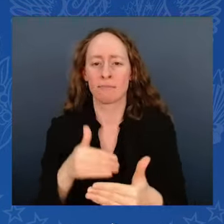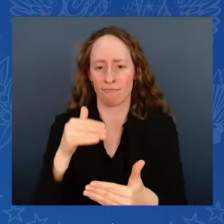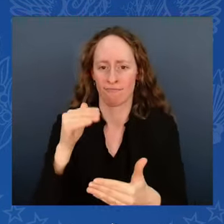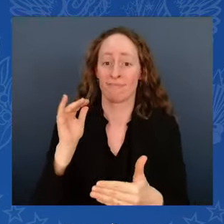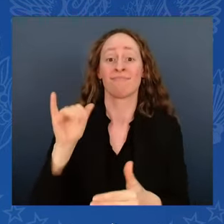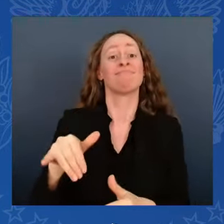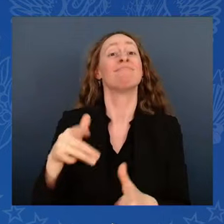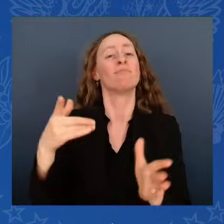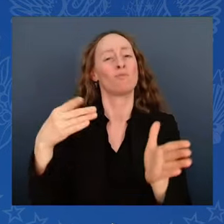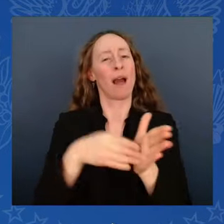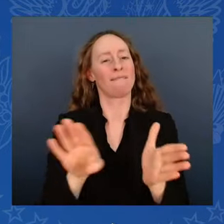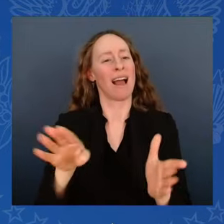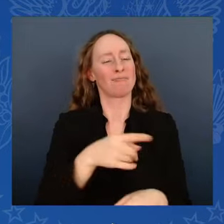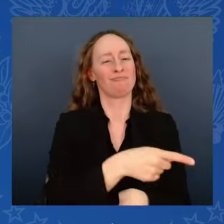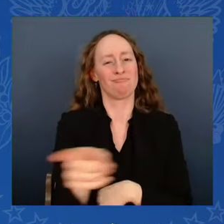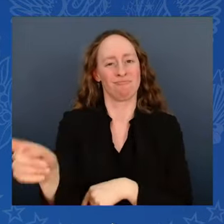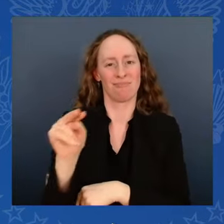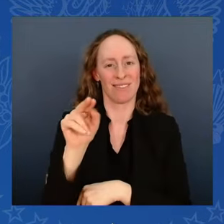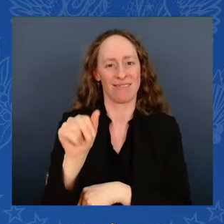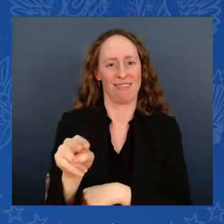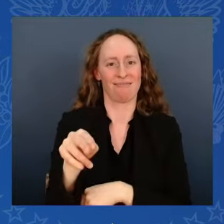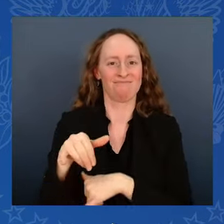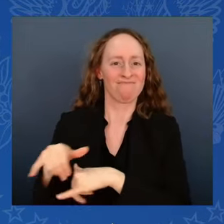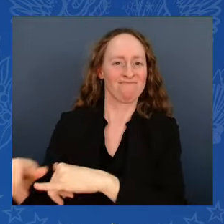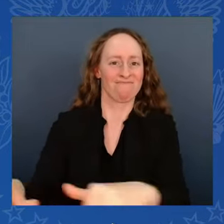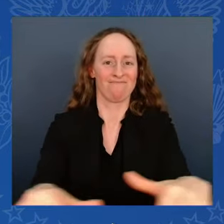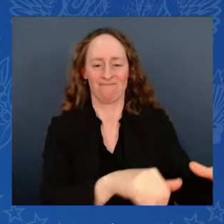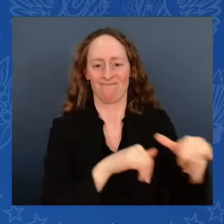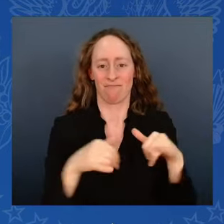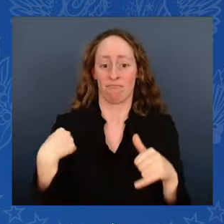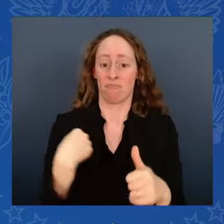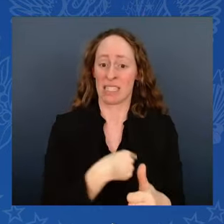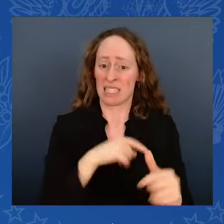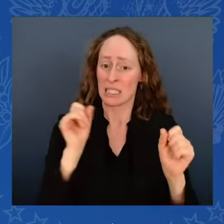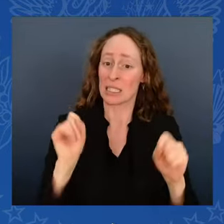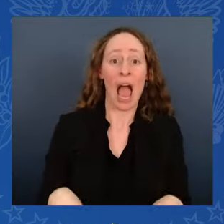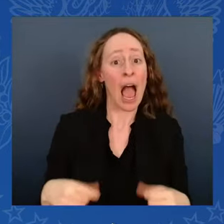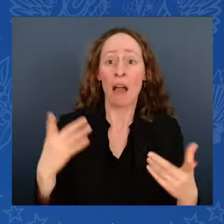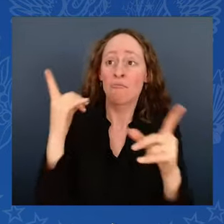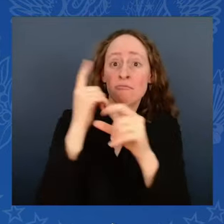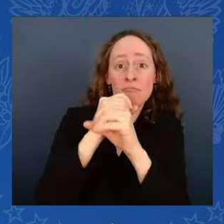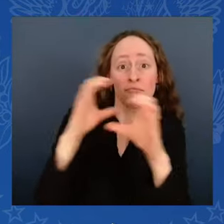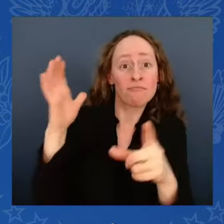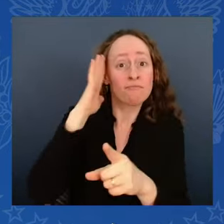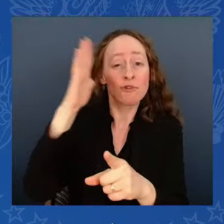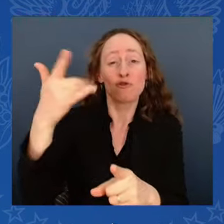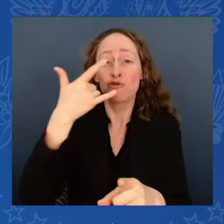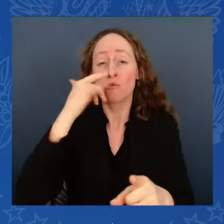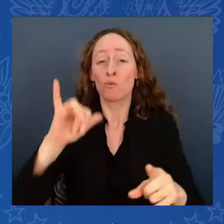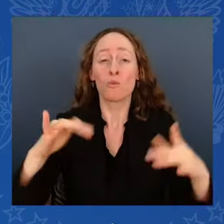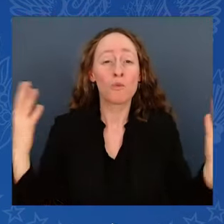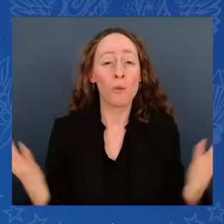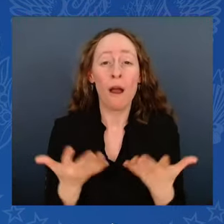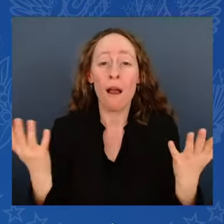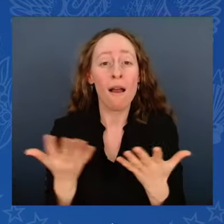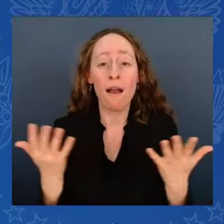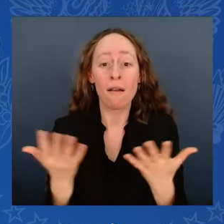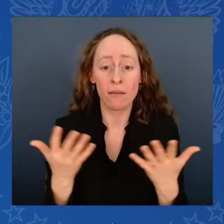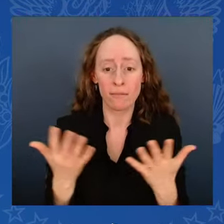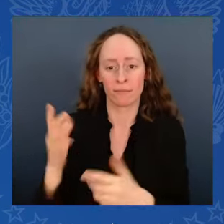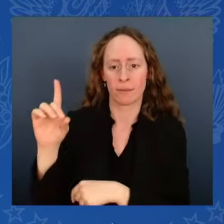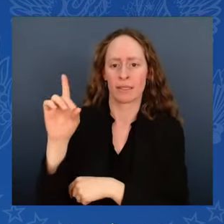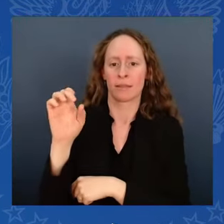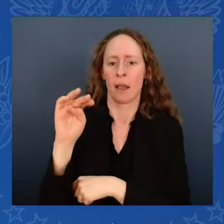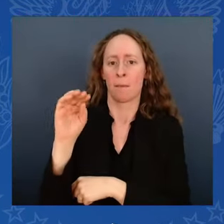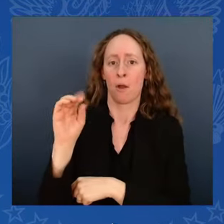I see an America where we defend democracy, we don't diminish it. I see an America where, with